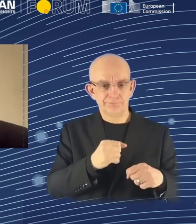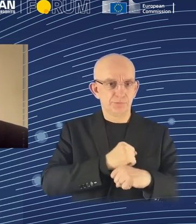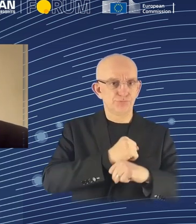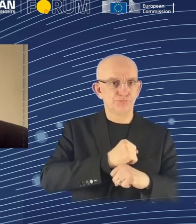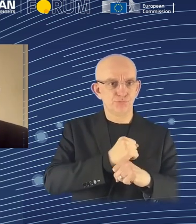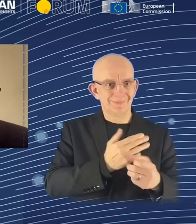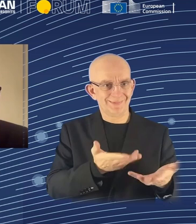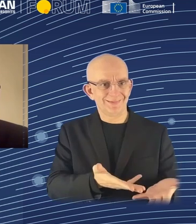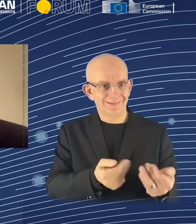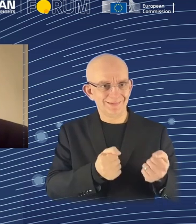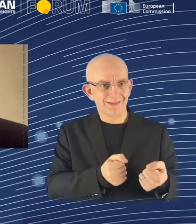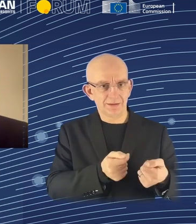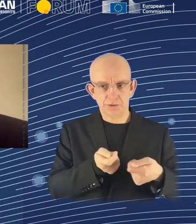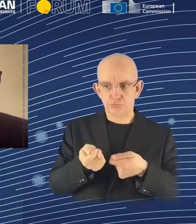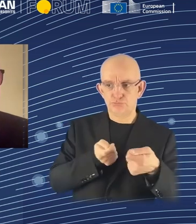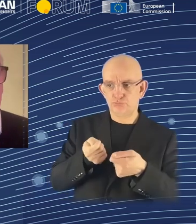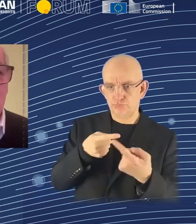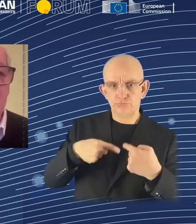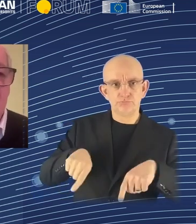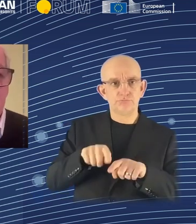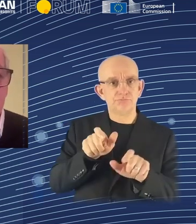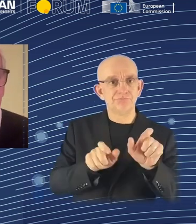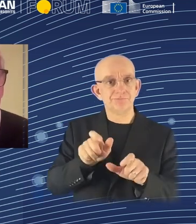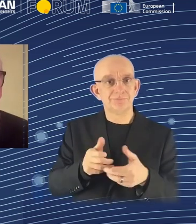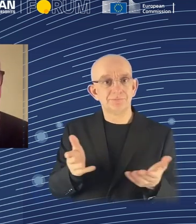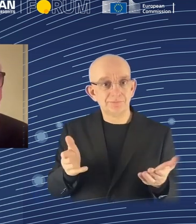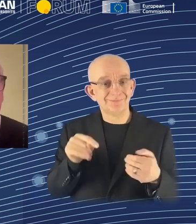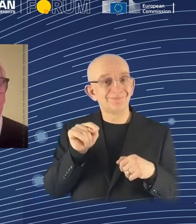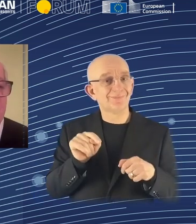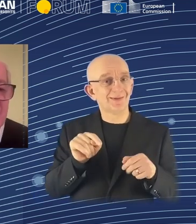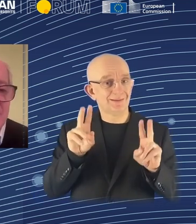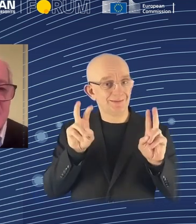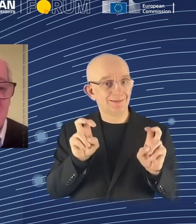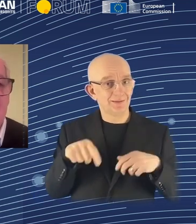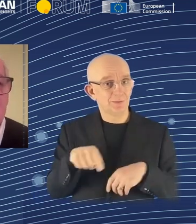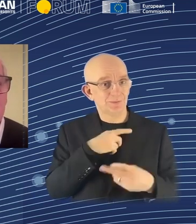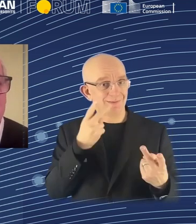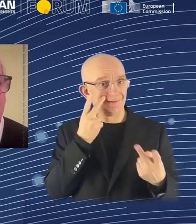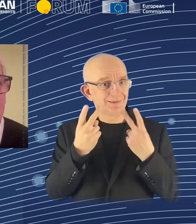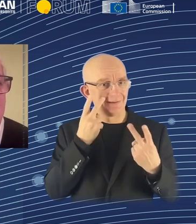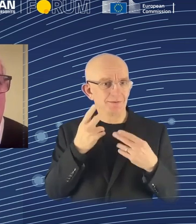in E.M. Forster's very famous short story, The Machine Stops. Next slide.